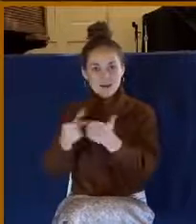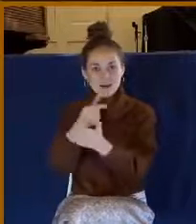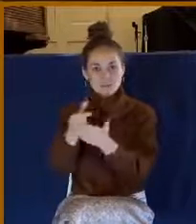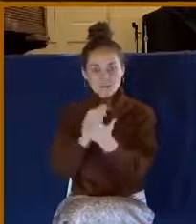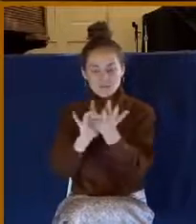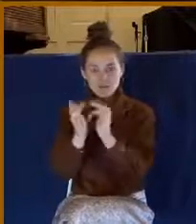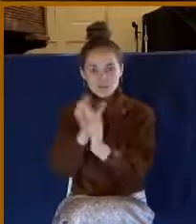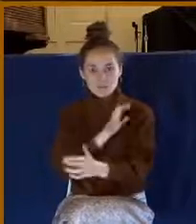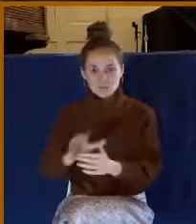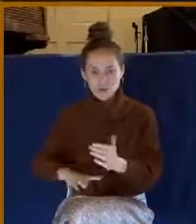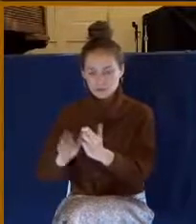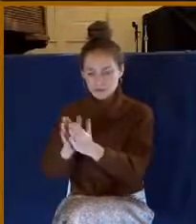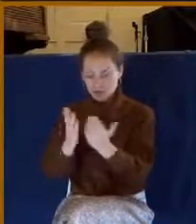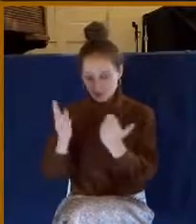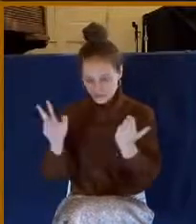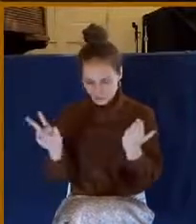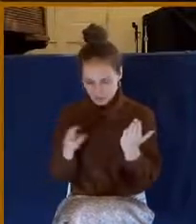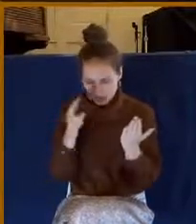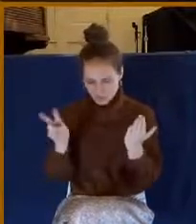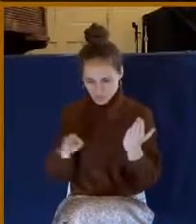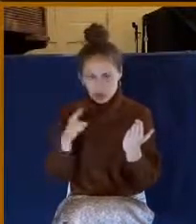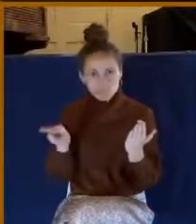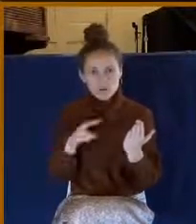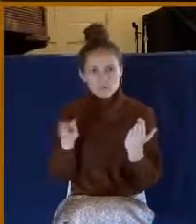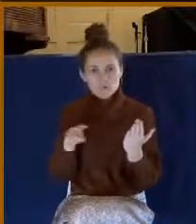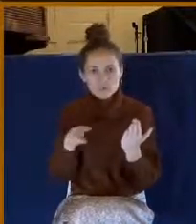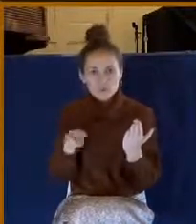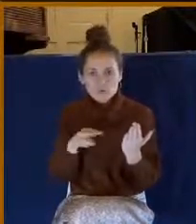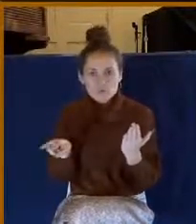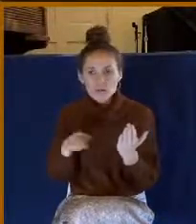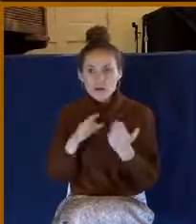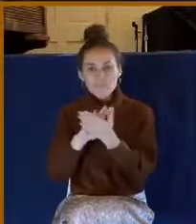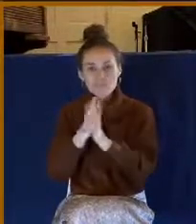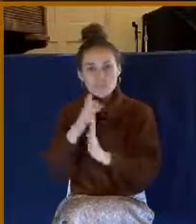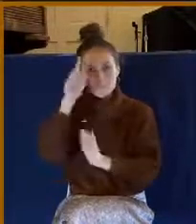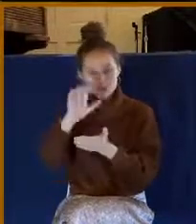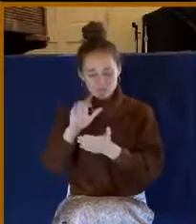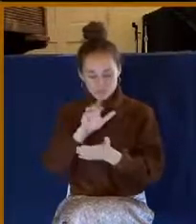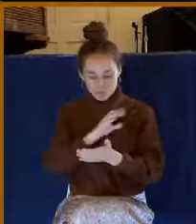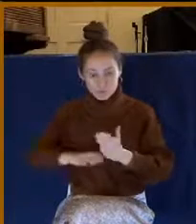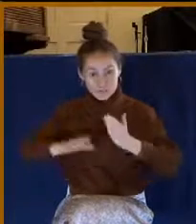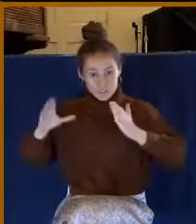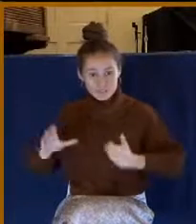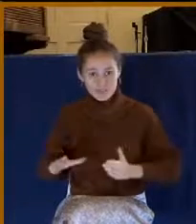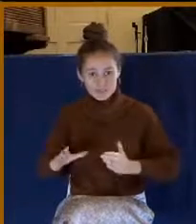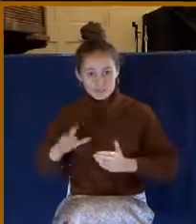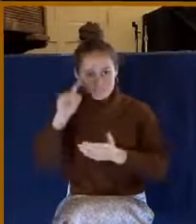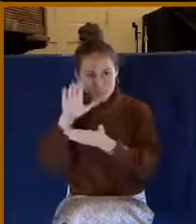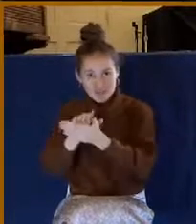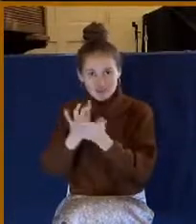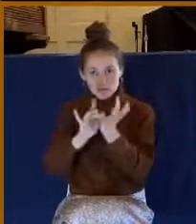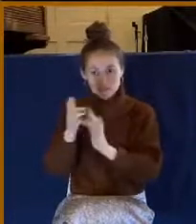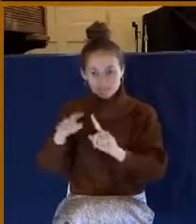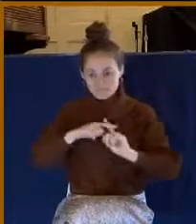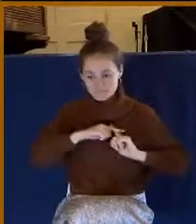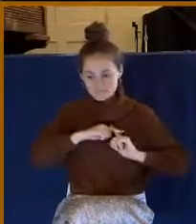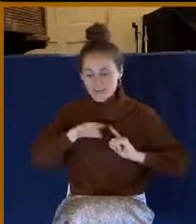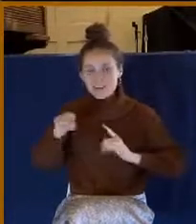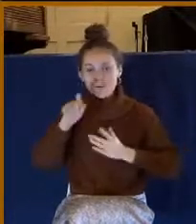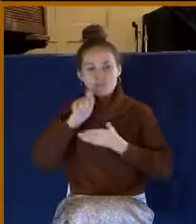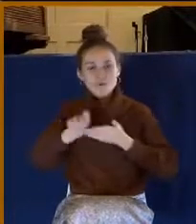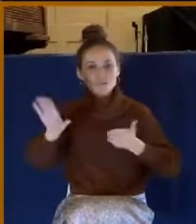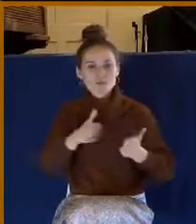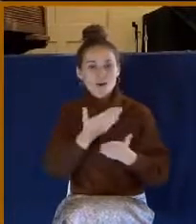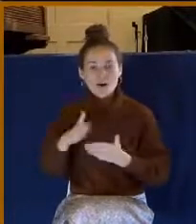became a believer. And he later began to be a hymn writer. And he's the one who wrote the words, God moves in mysterious ways his